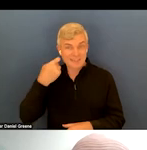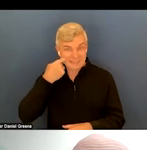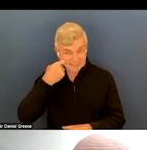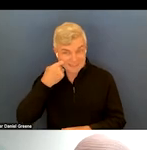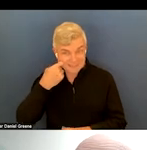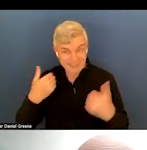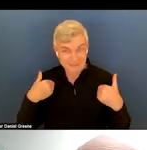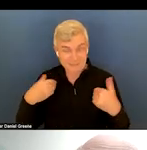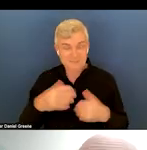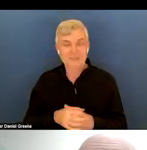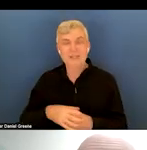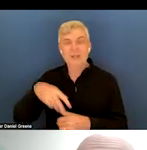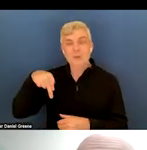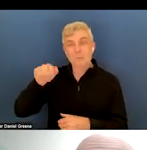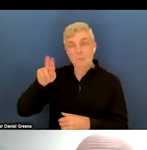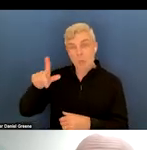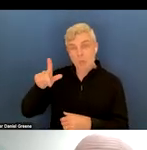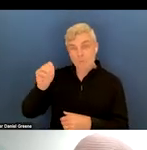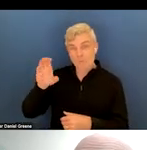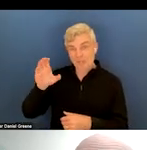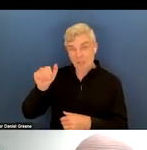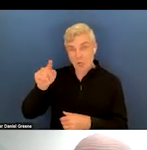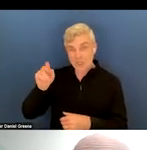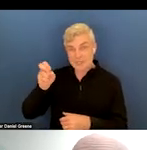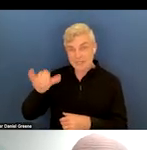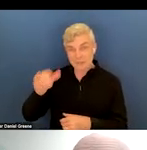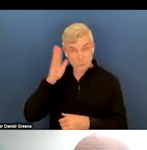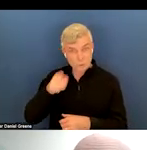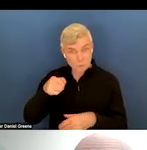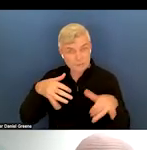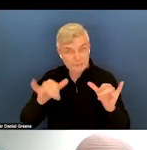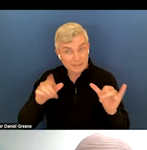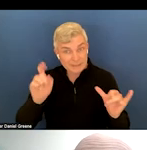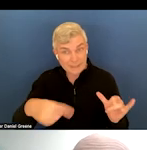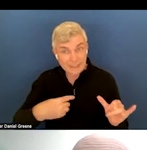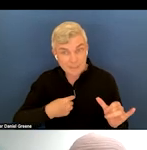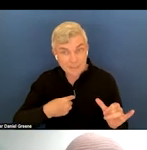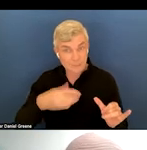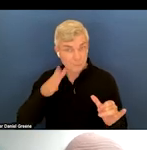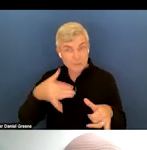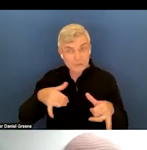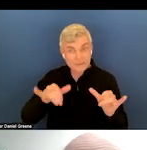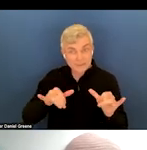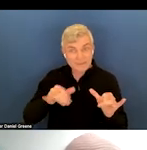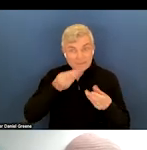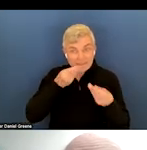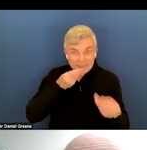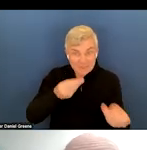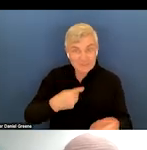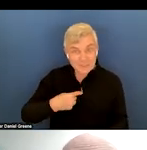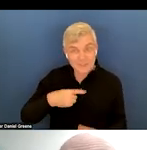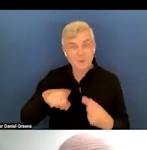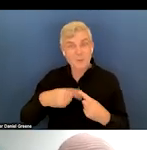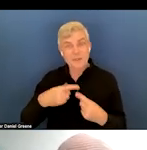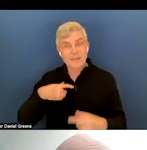McCartney saying, will you still need me? Will you still me when I'm 64 or Paul Simon, who said